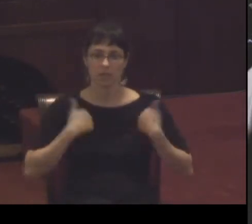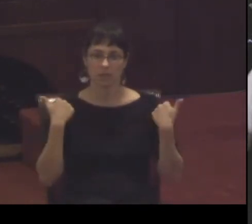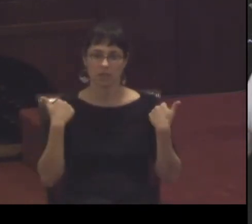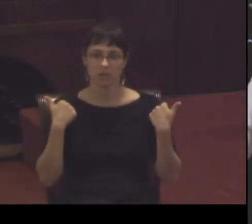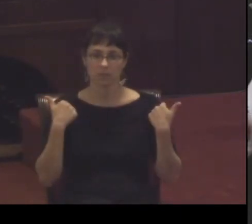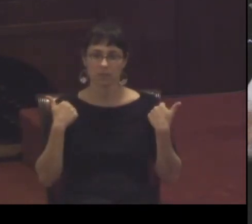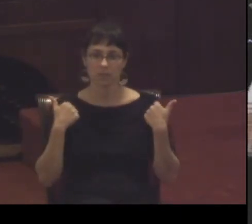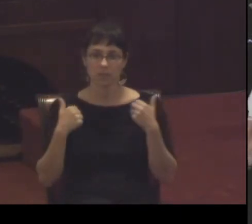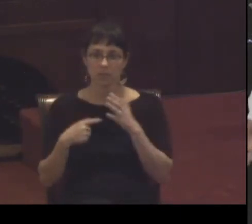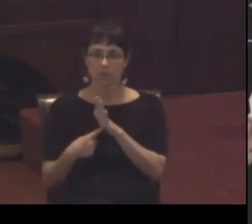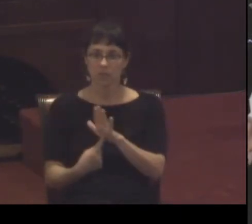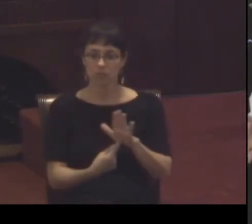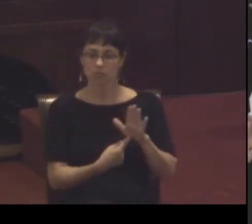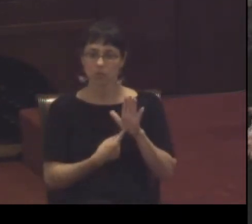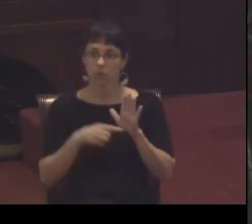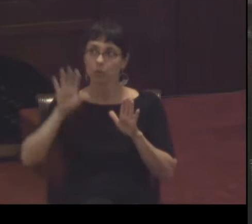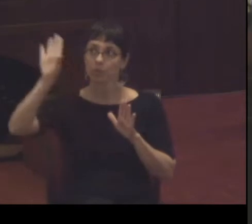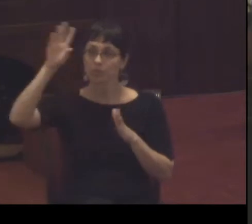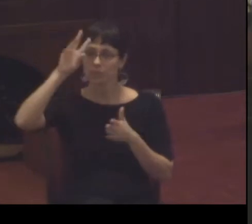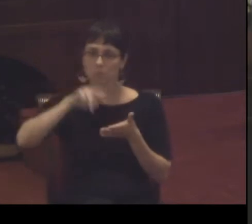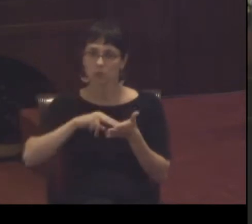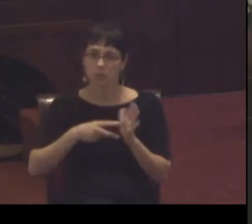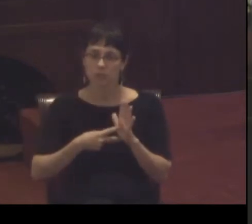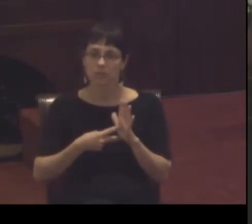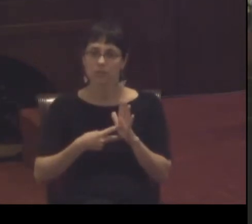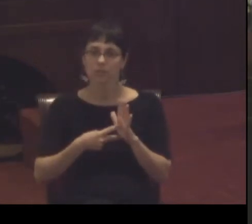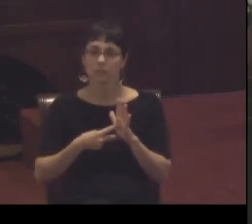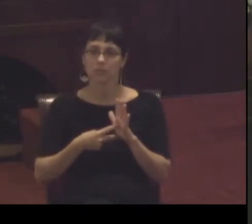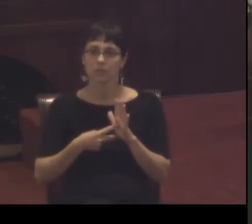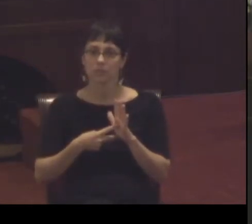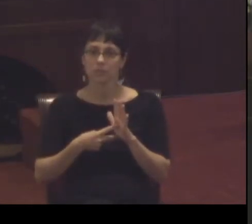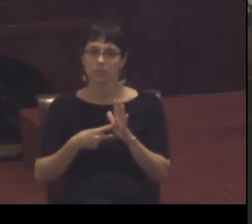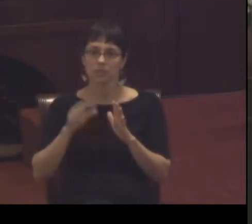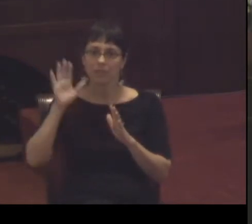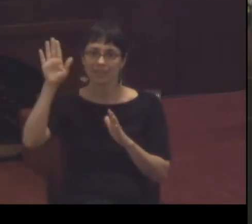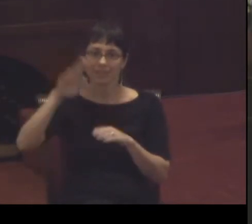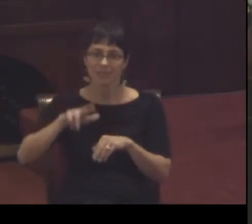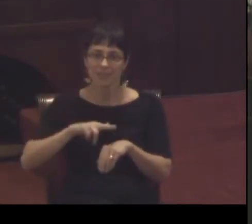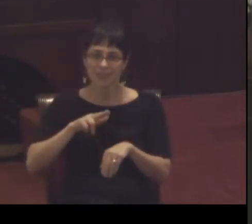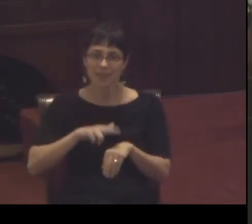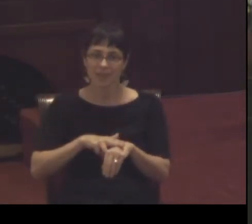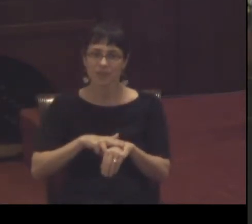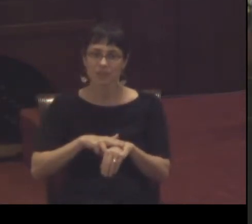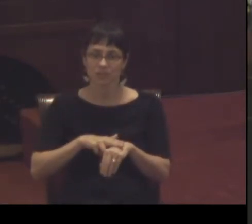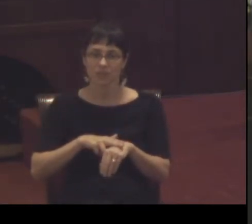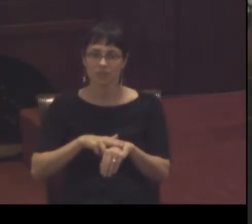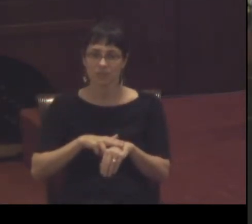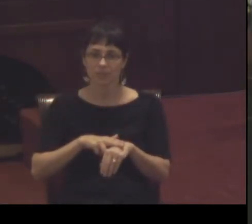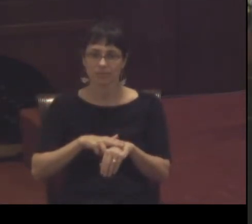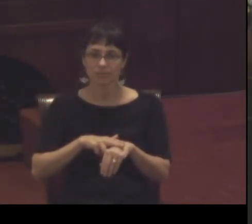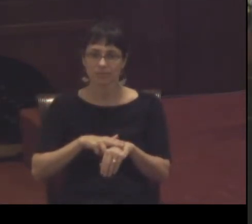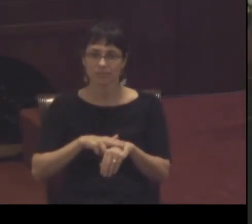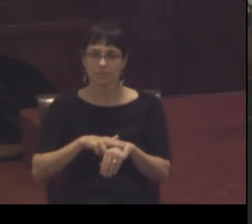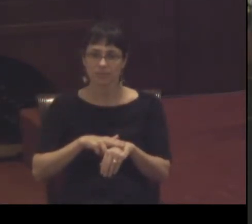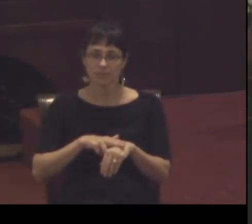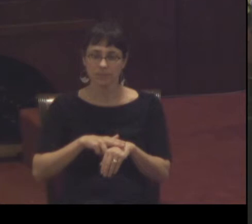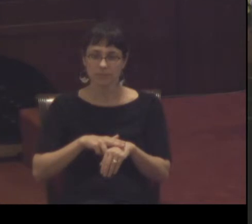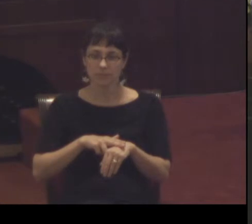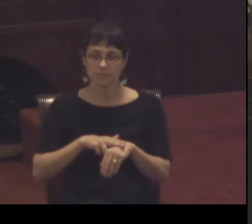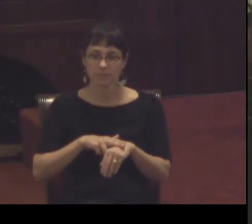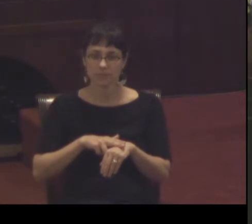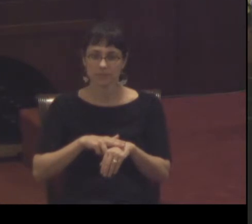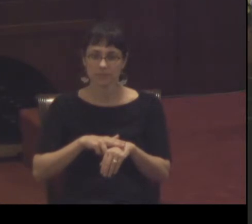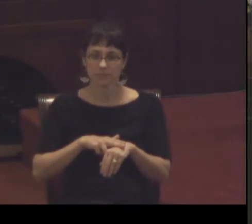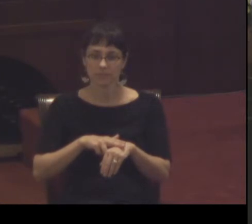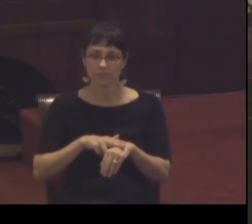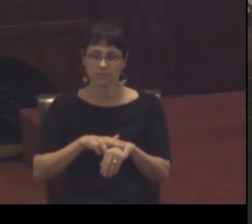discloses his purpose his very nature and in disclosing that he reveals to us that he